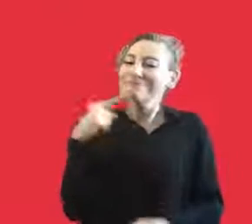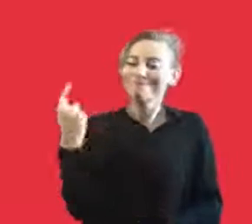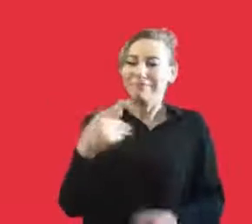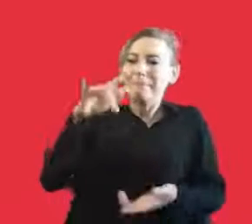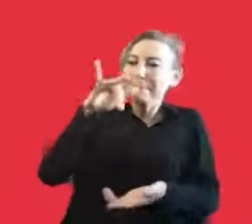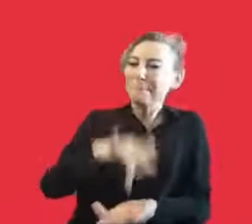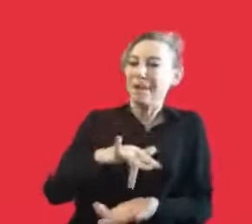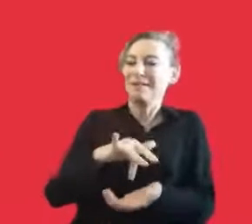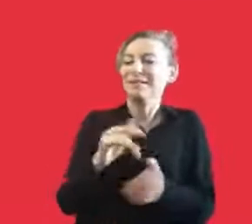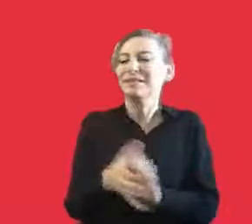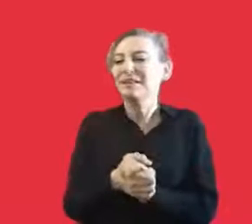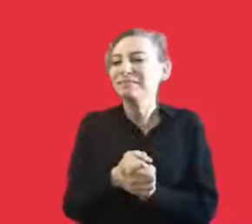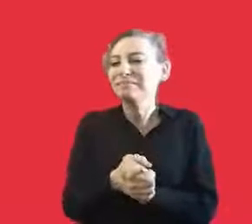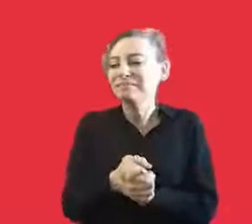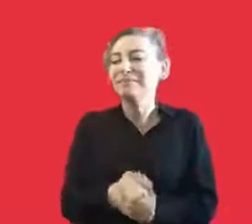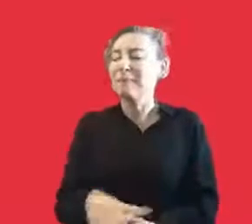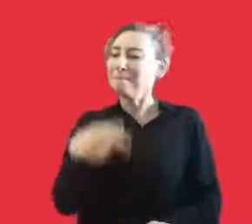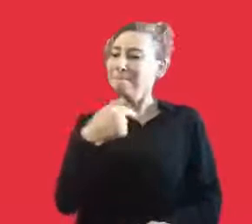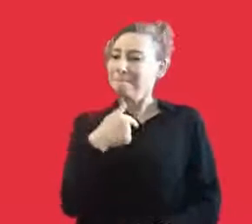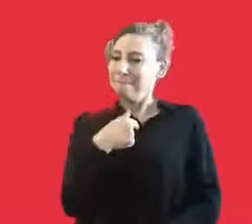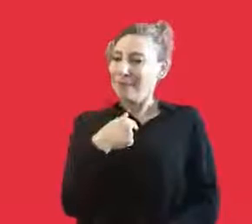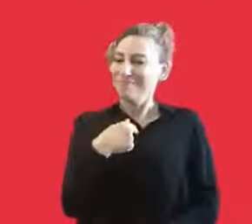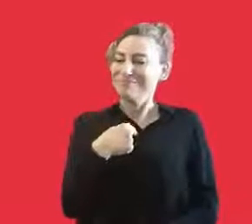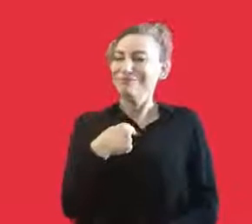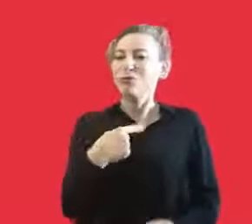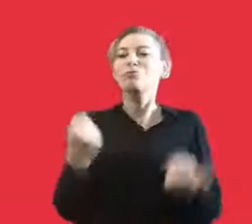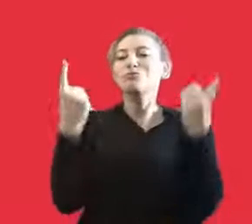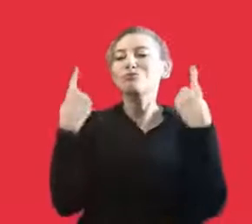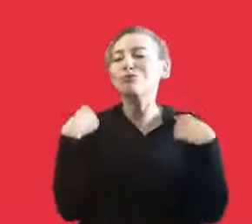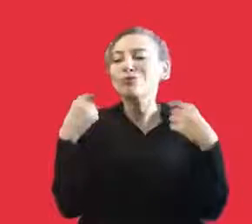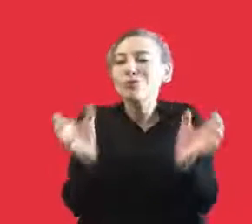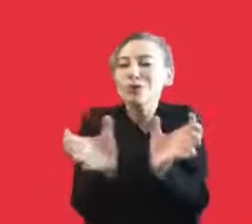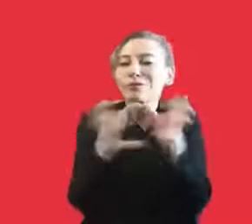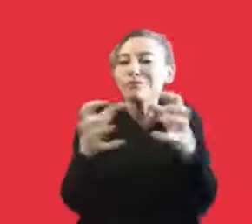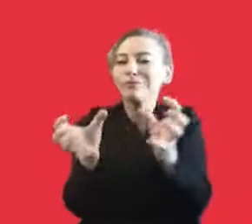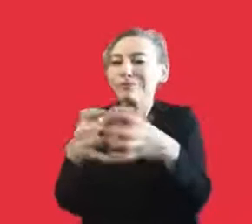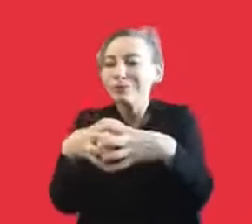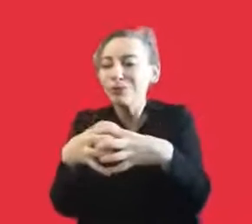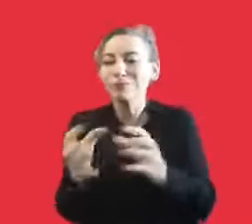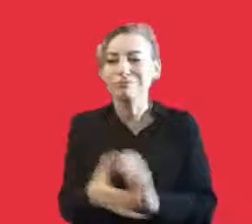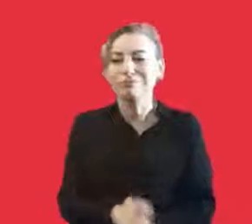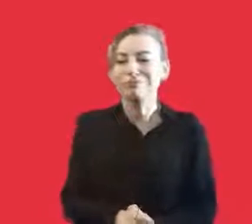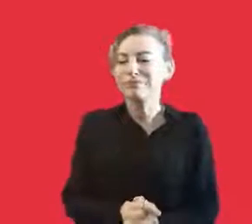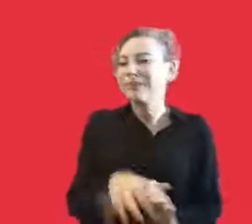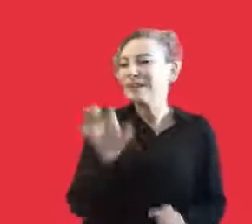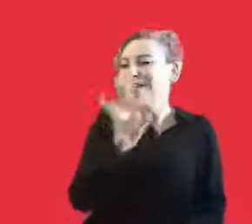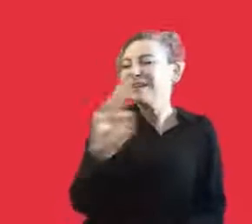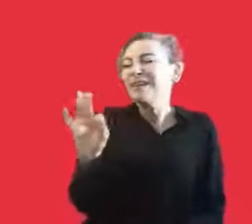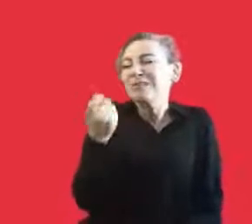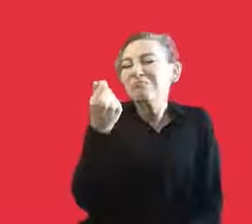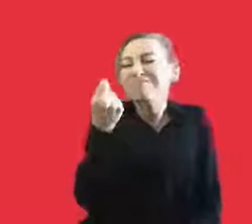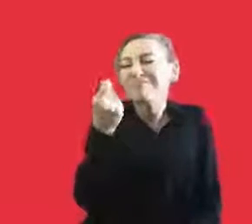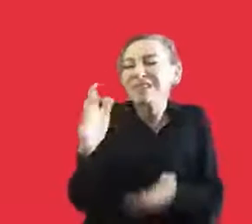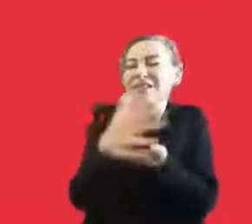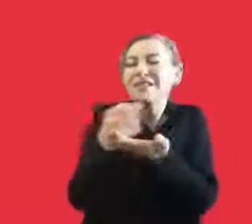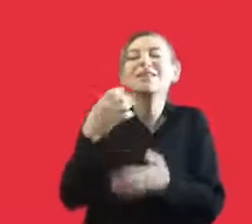the things that we do is centered upon volunteerism. including me, all the management staff is not making